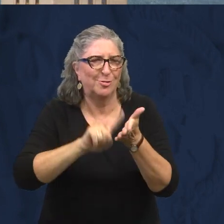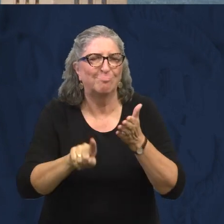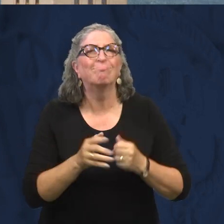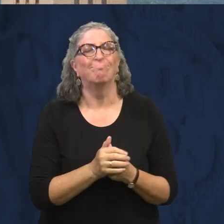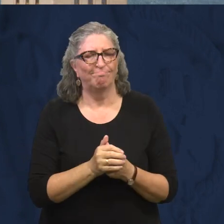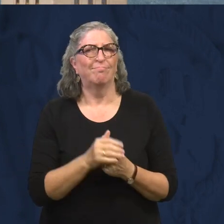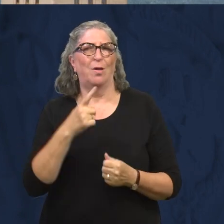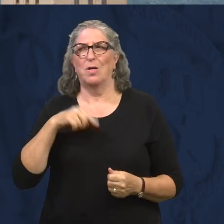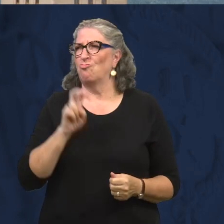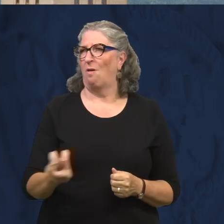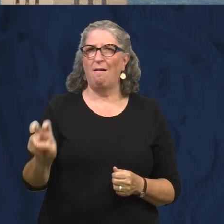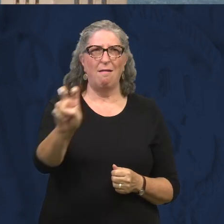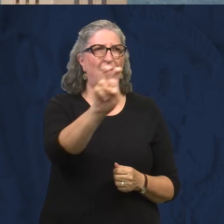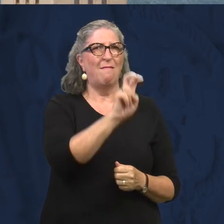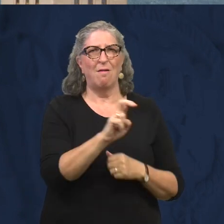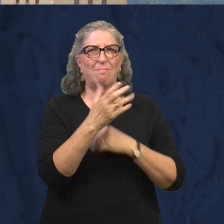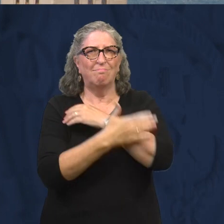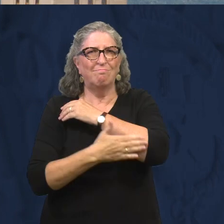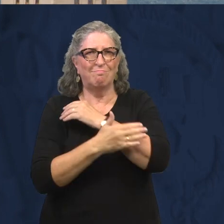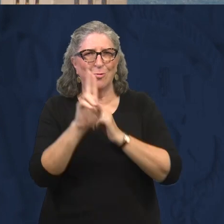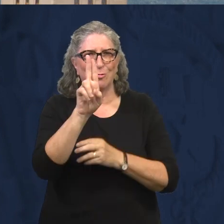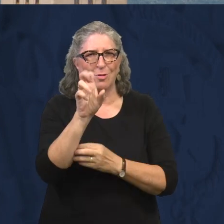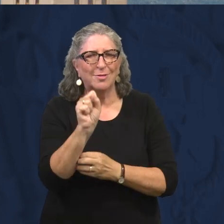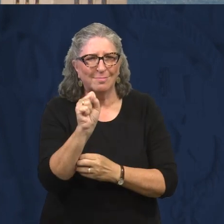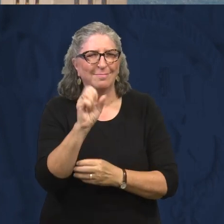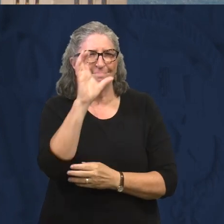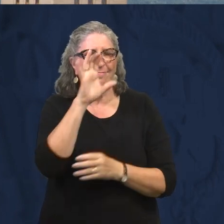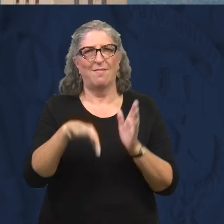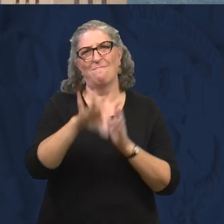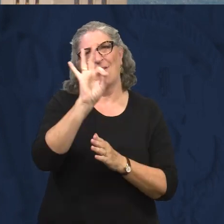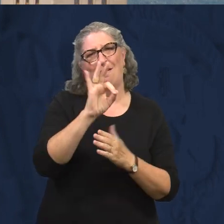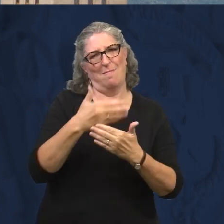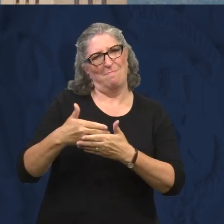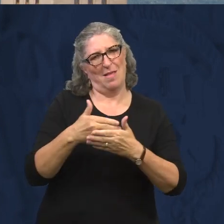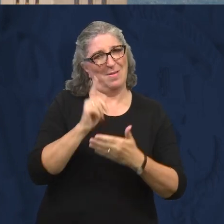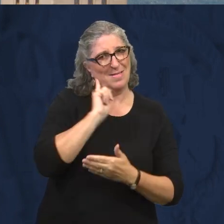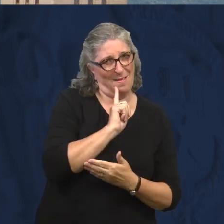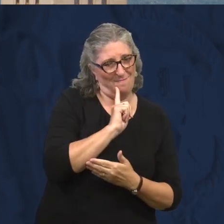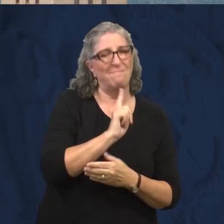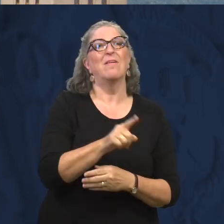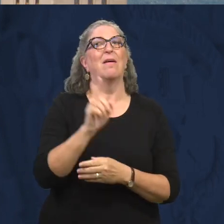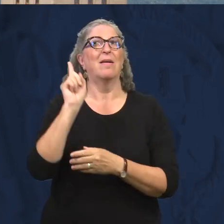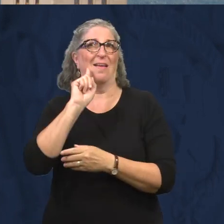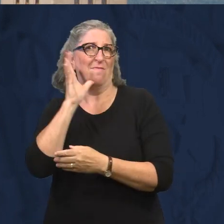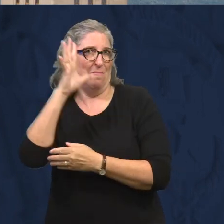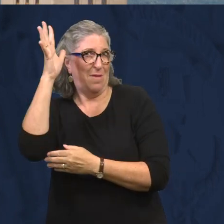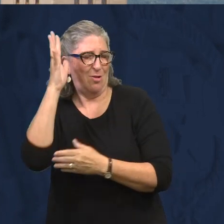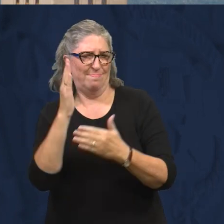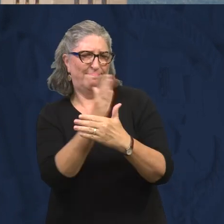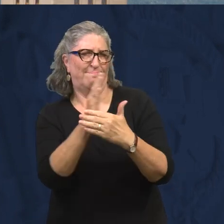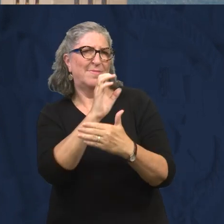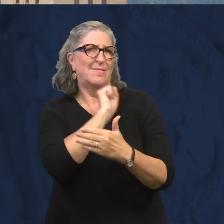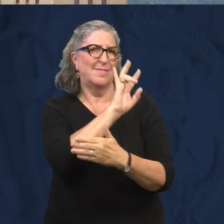experimentally. We traveled all around the country to find 7- 20-month-old deaf infants born to deaf